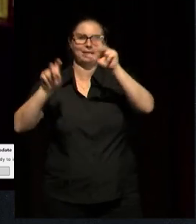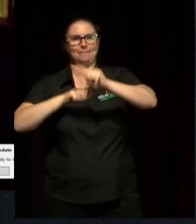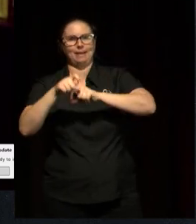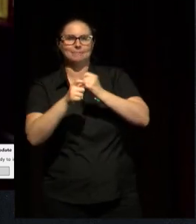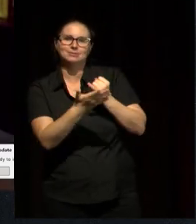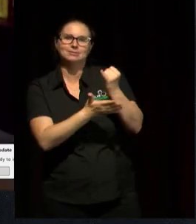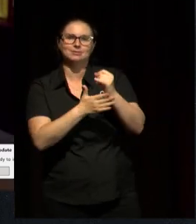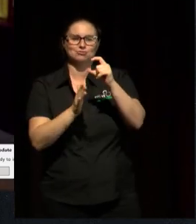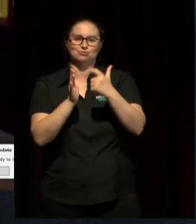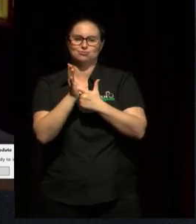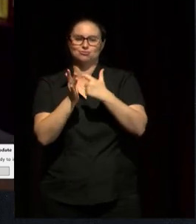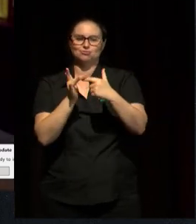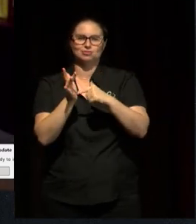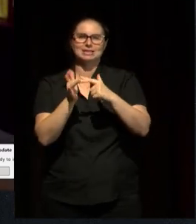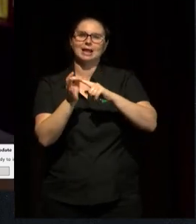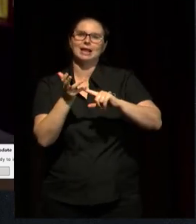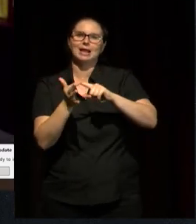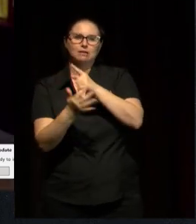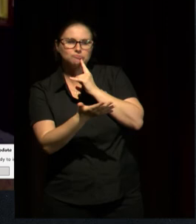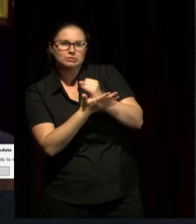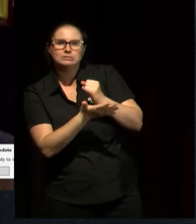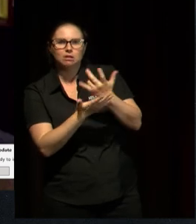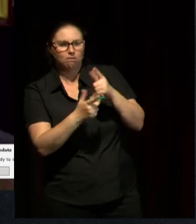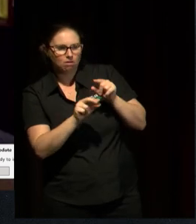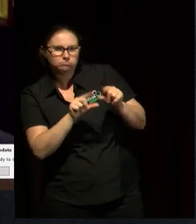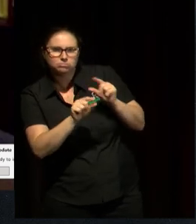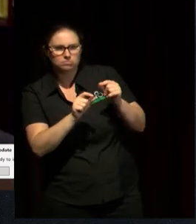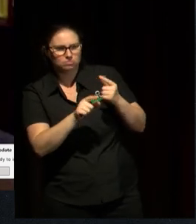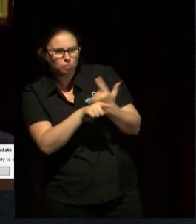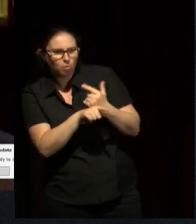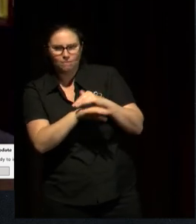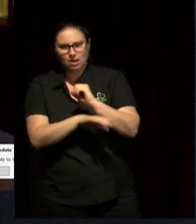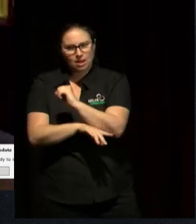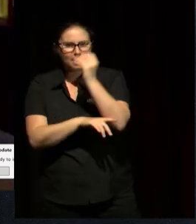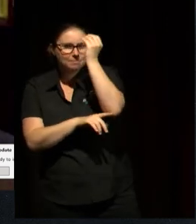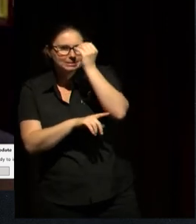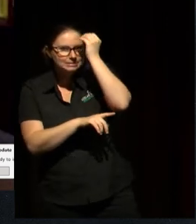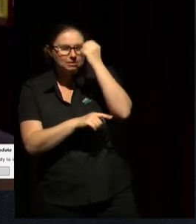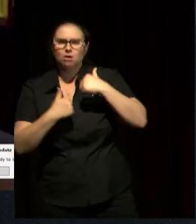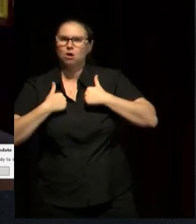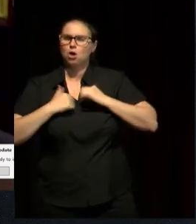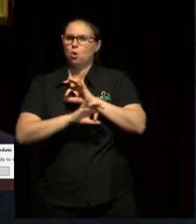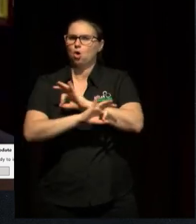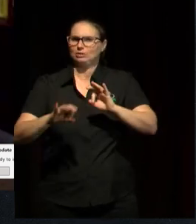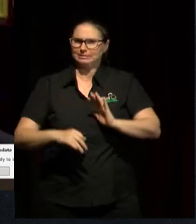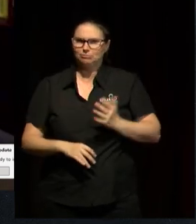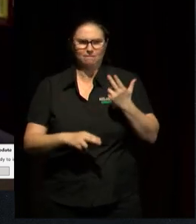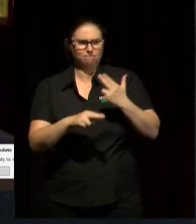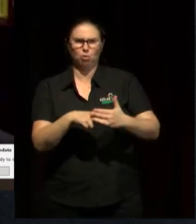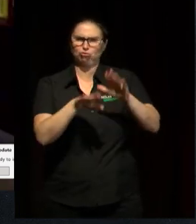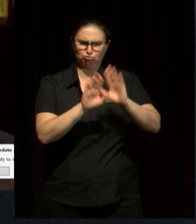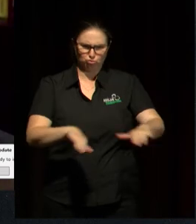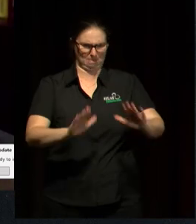readership studies and I'm less interested. In fact, I'm not at all interested in childhood literacy. That's not my area of kind of expertise or interest.